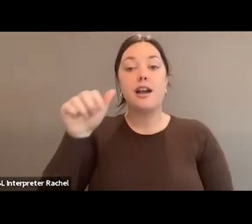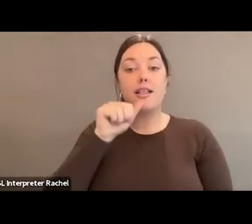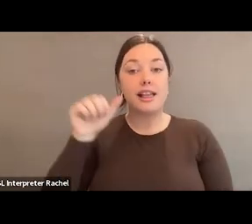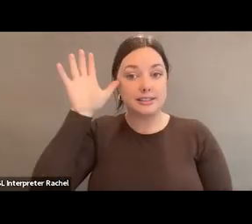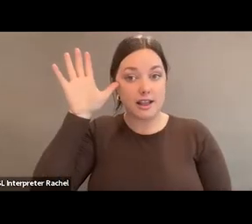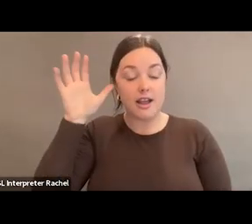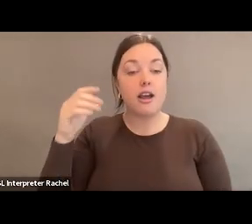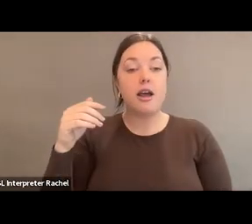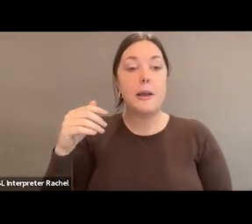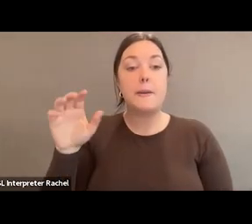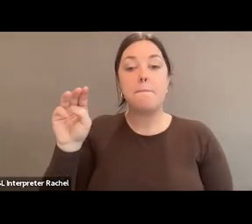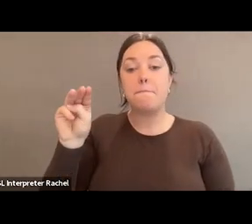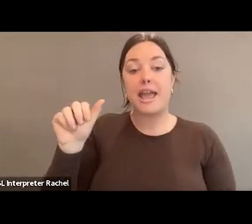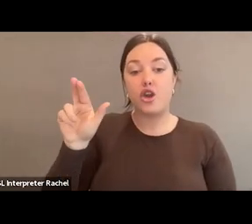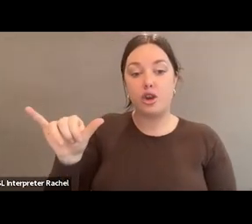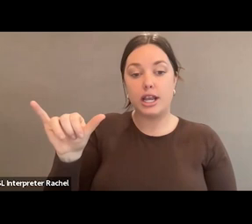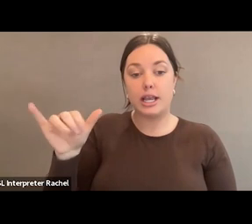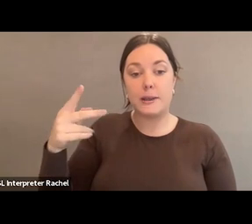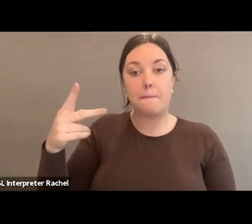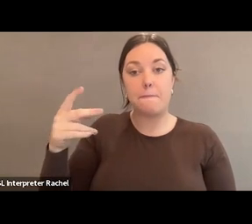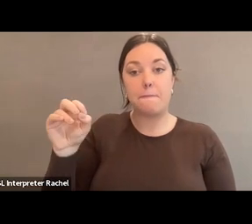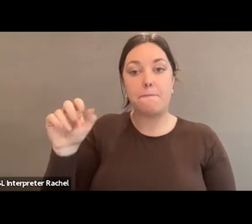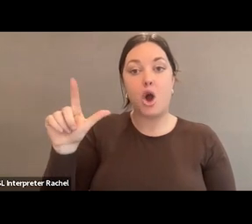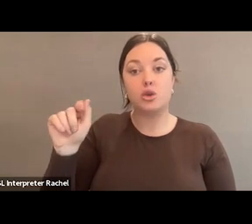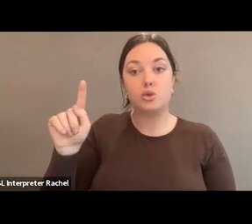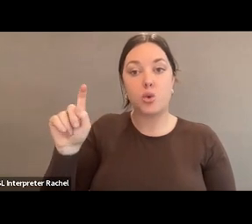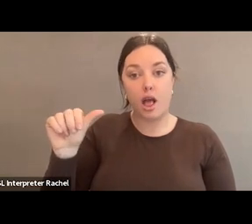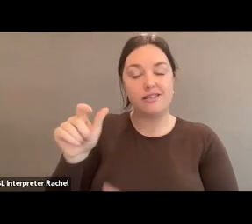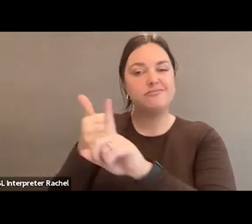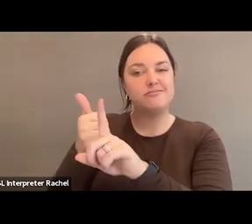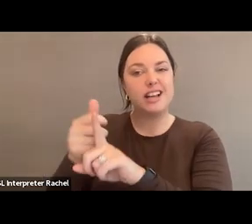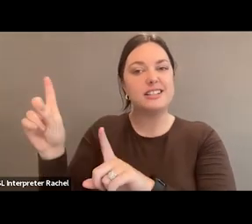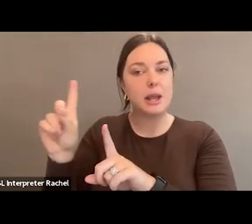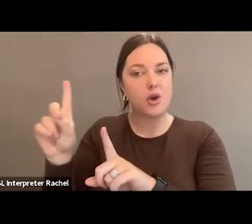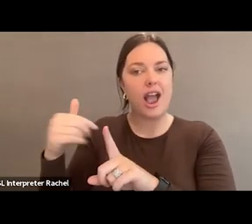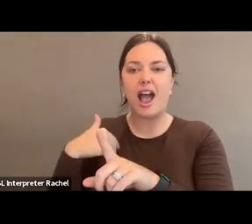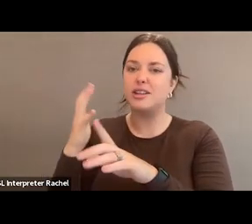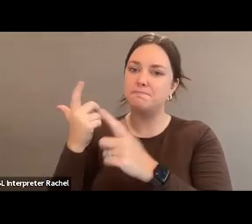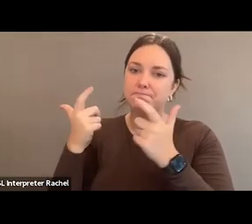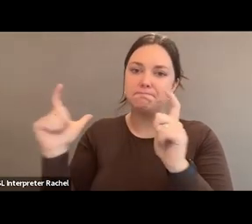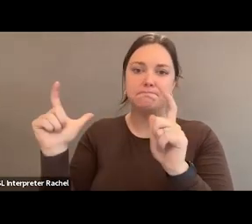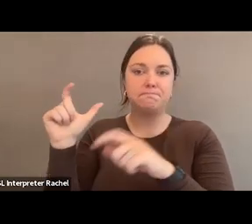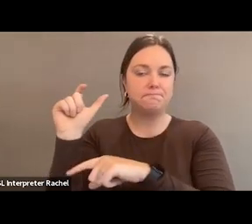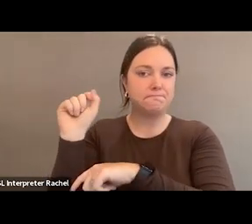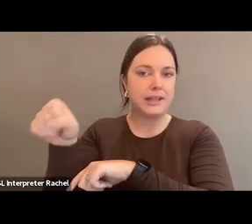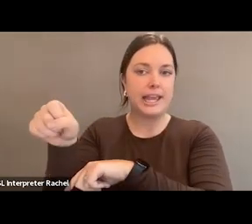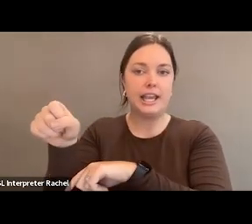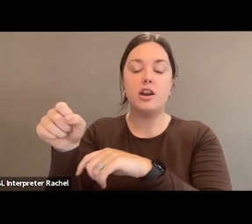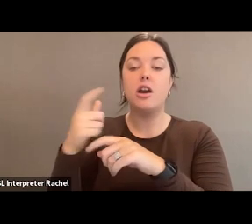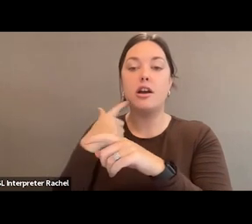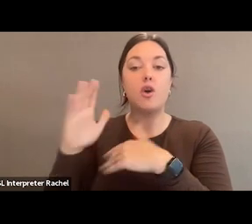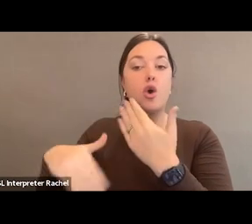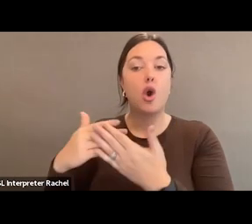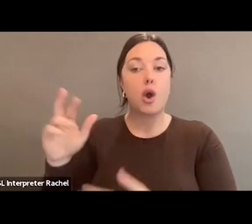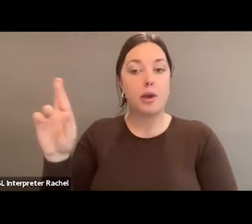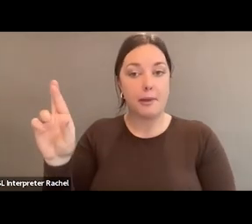Peltola, who is the Democrat, actually has a wide lead over all Republicans in that